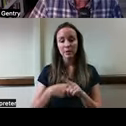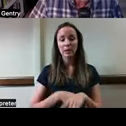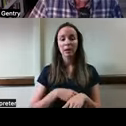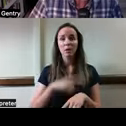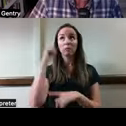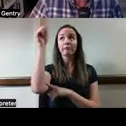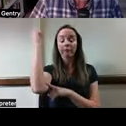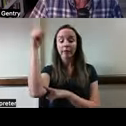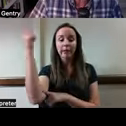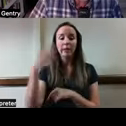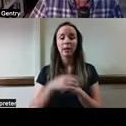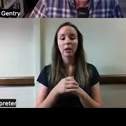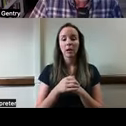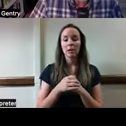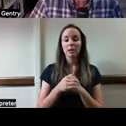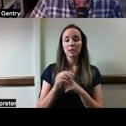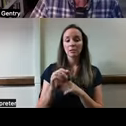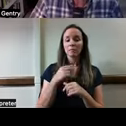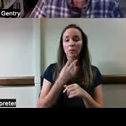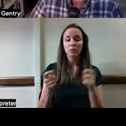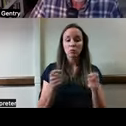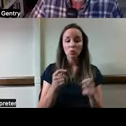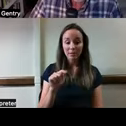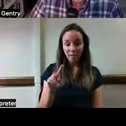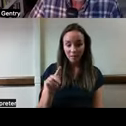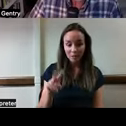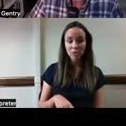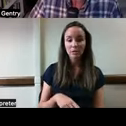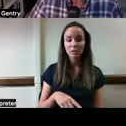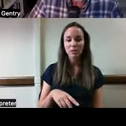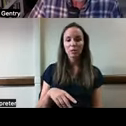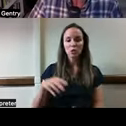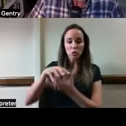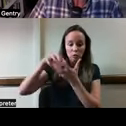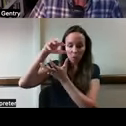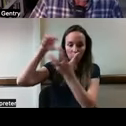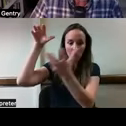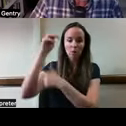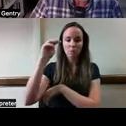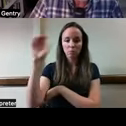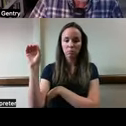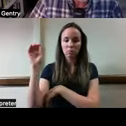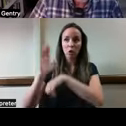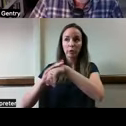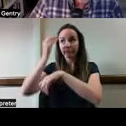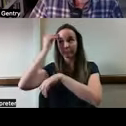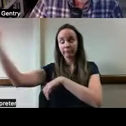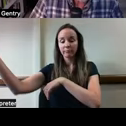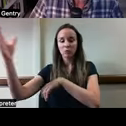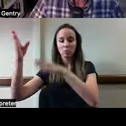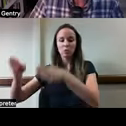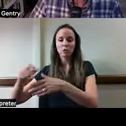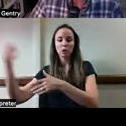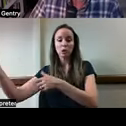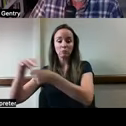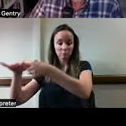send broadcasted smoke and carbon monoxide alerts to a loved one, and have their home passively monitored. All